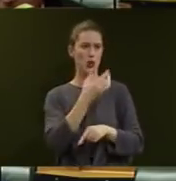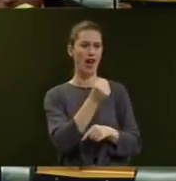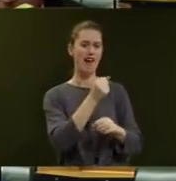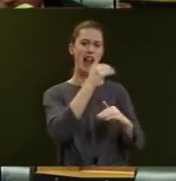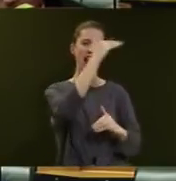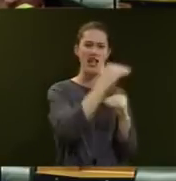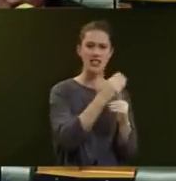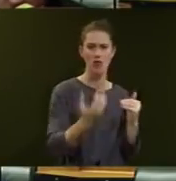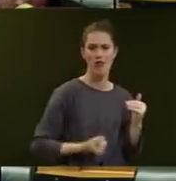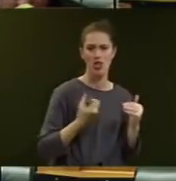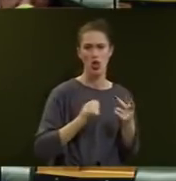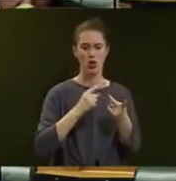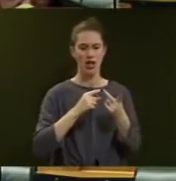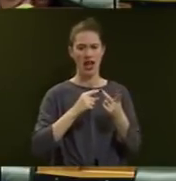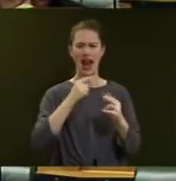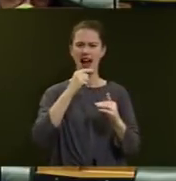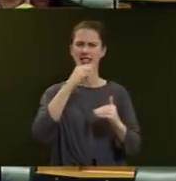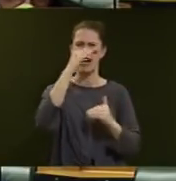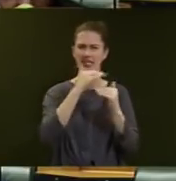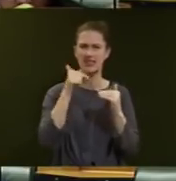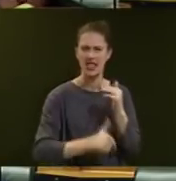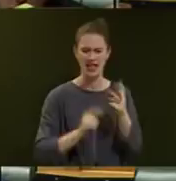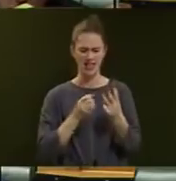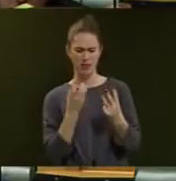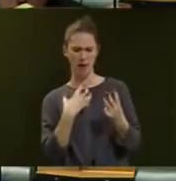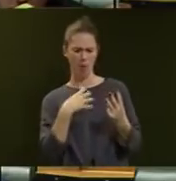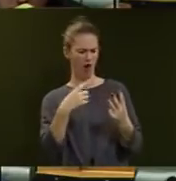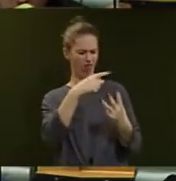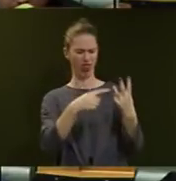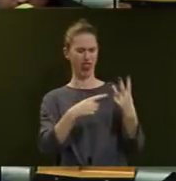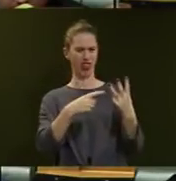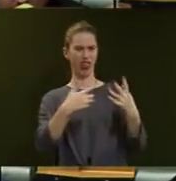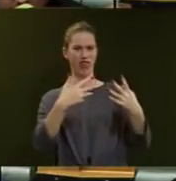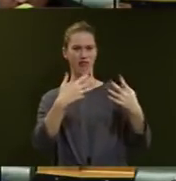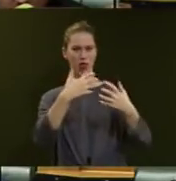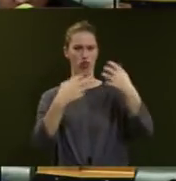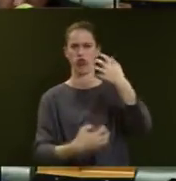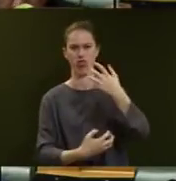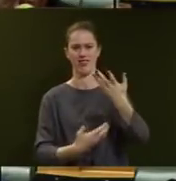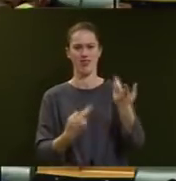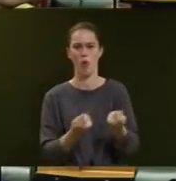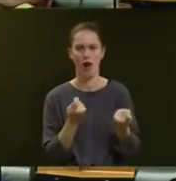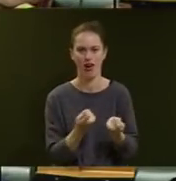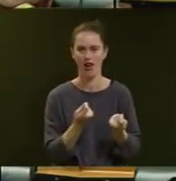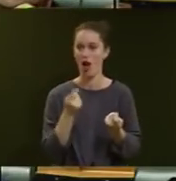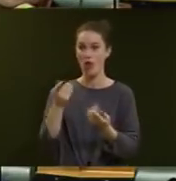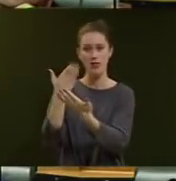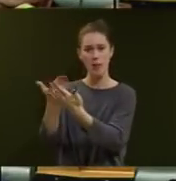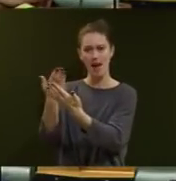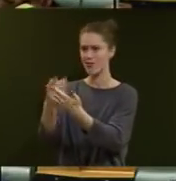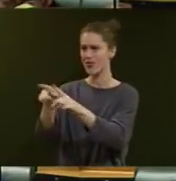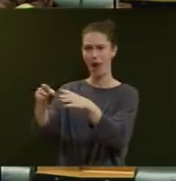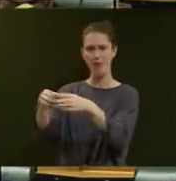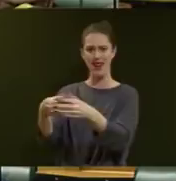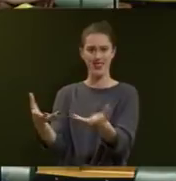revenue, run less debt and spend more. The maths just don't add up and all those demands came from the same party.